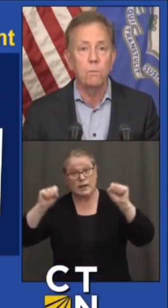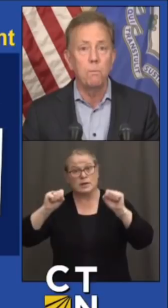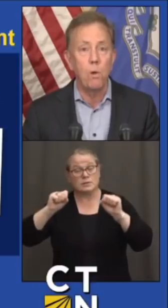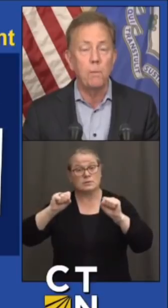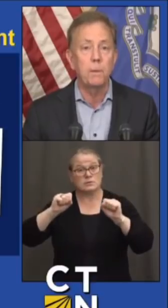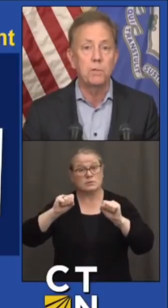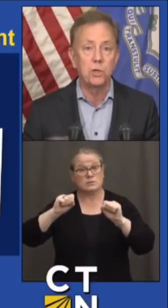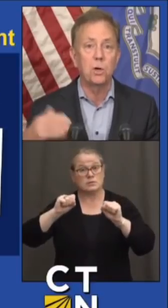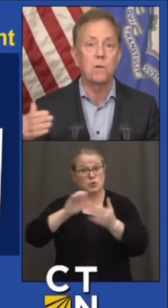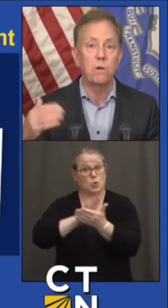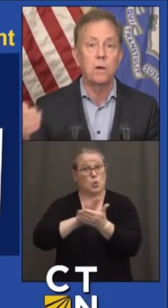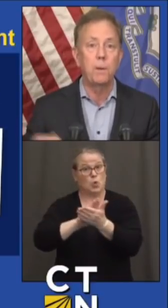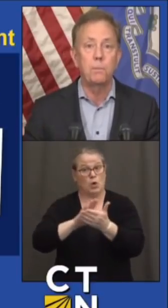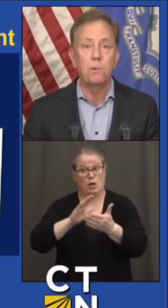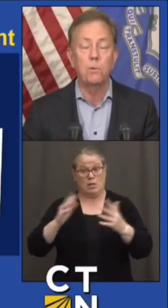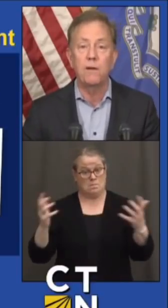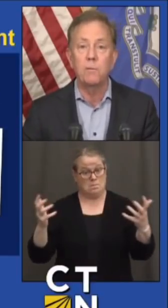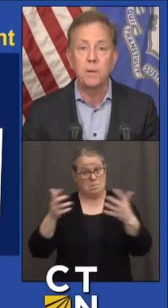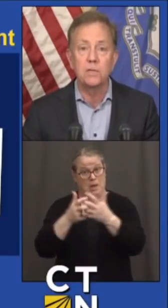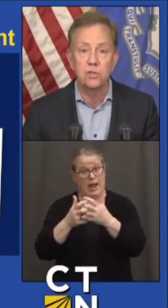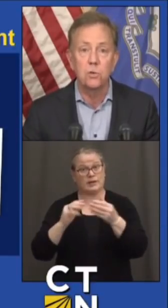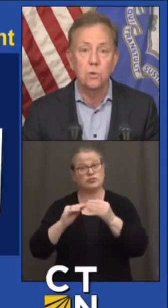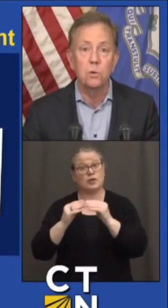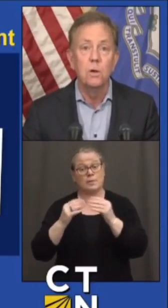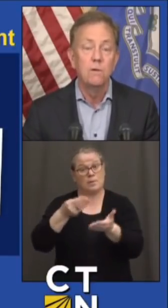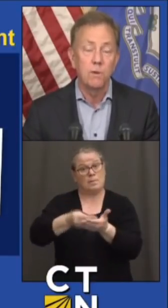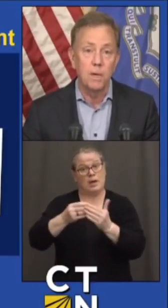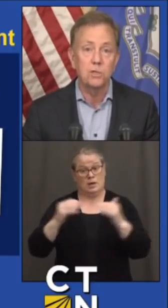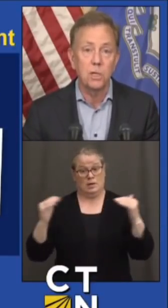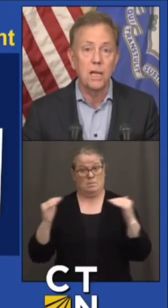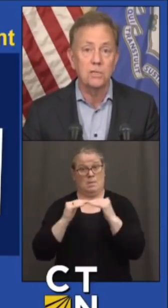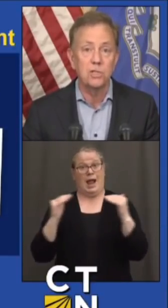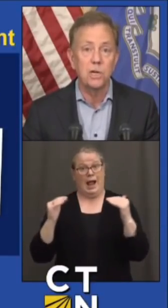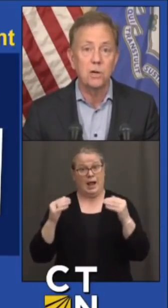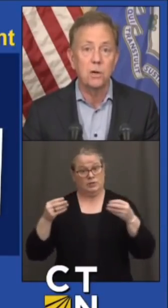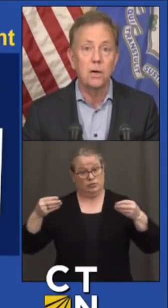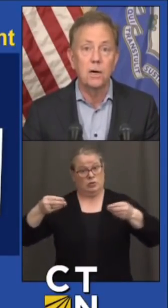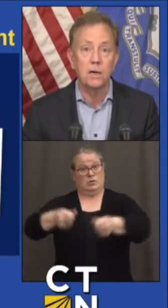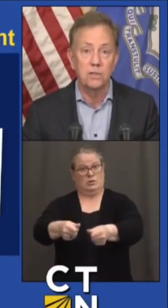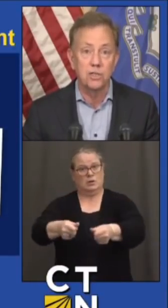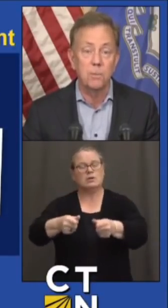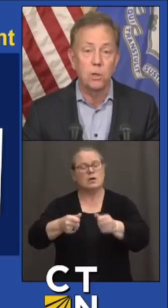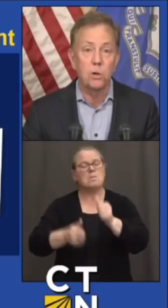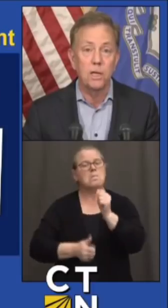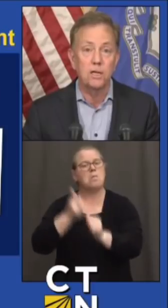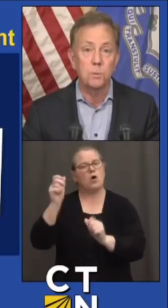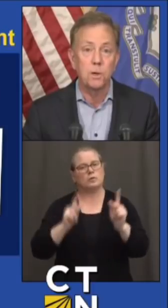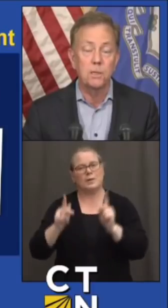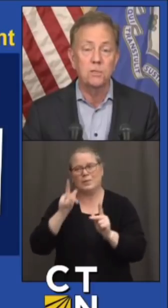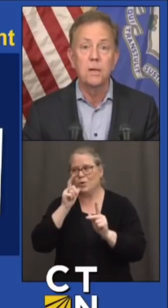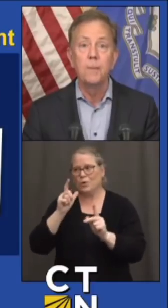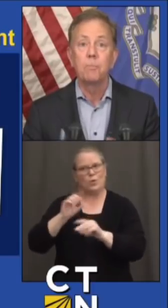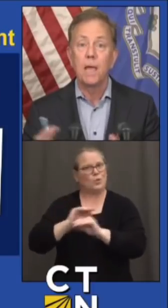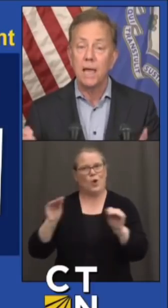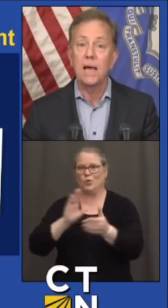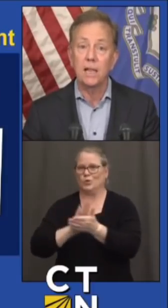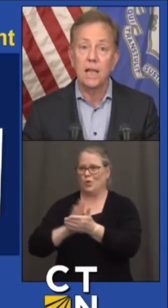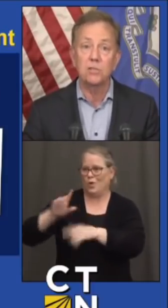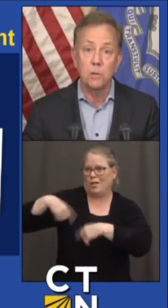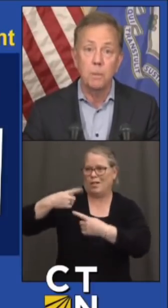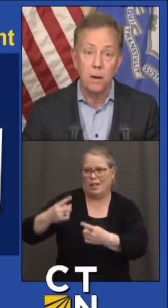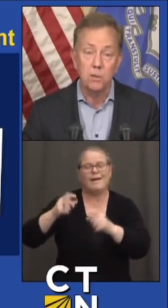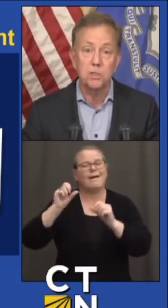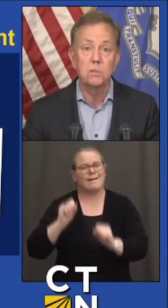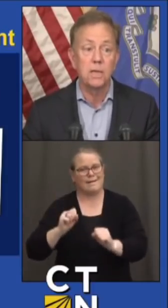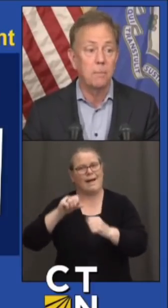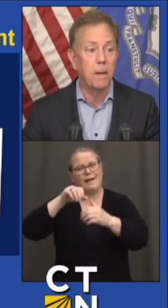overwhelming majority of young people who haven't been in school for much of the last year a summer learning experience, and that